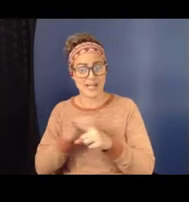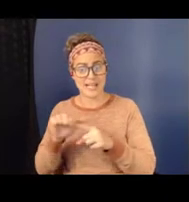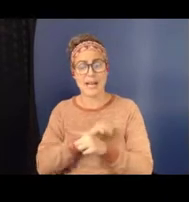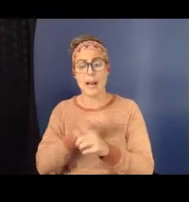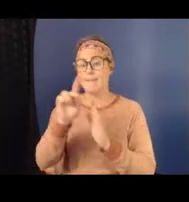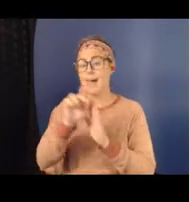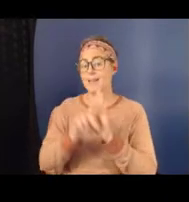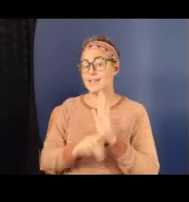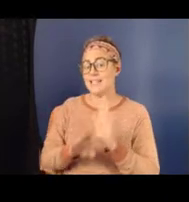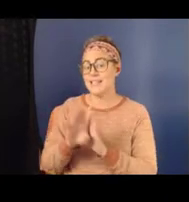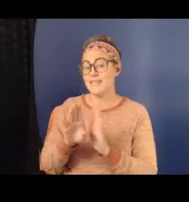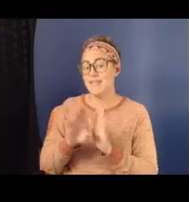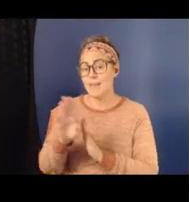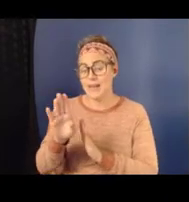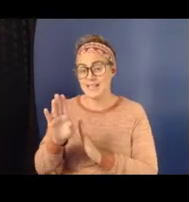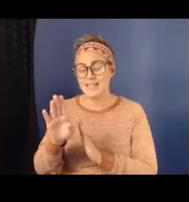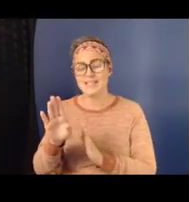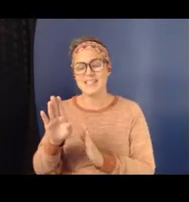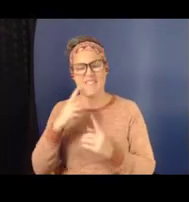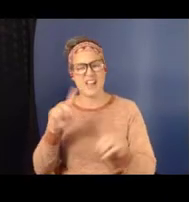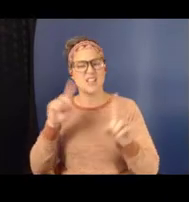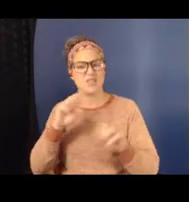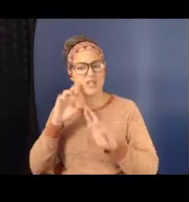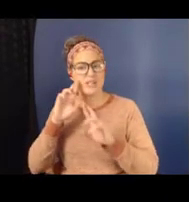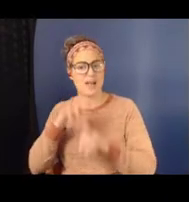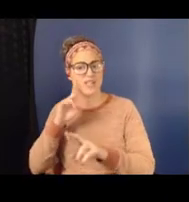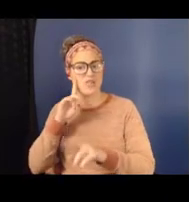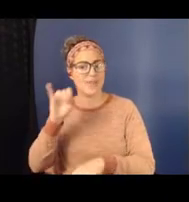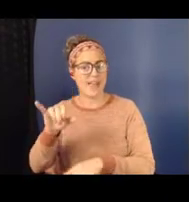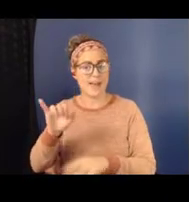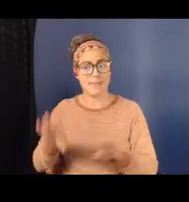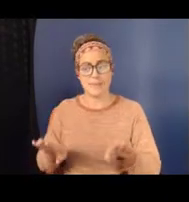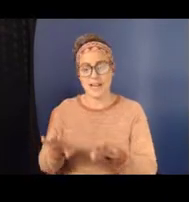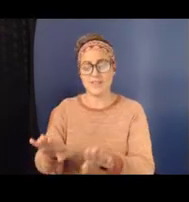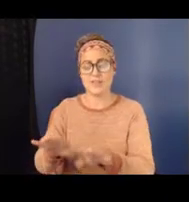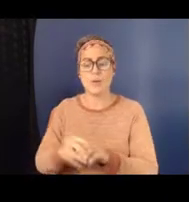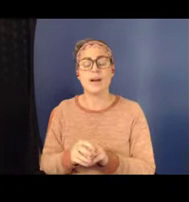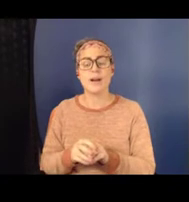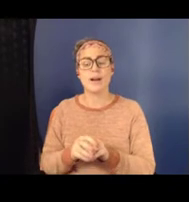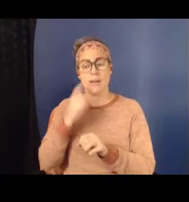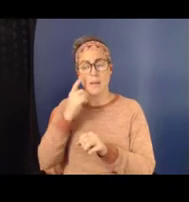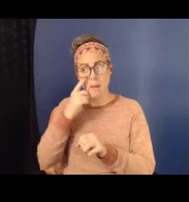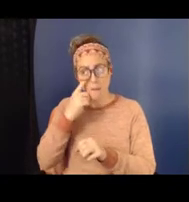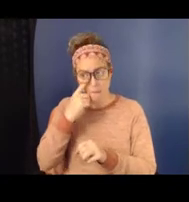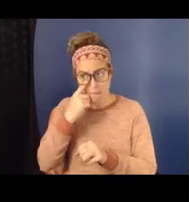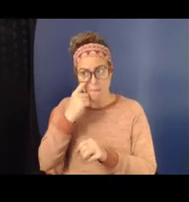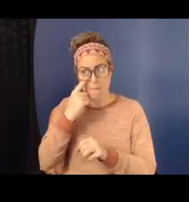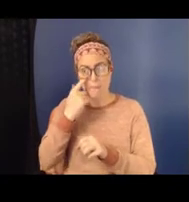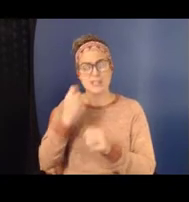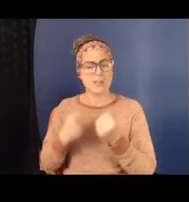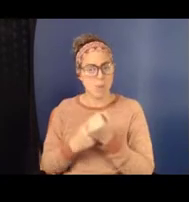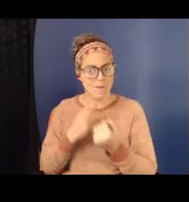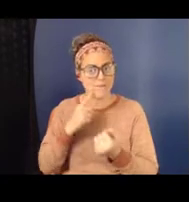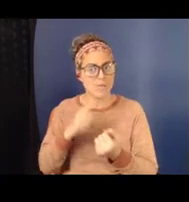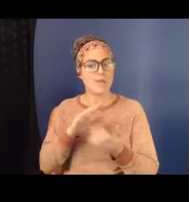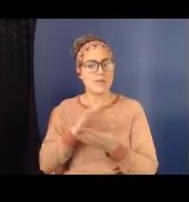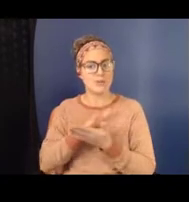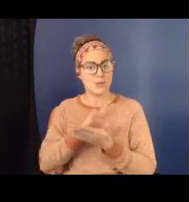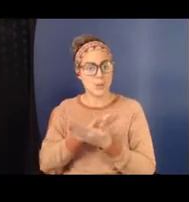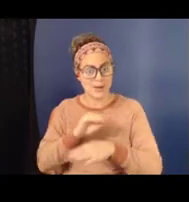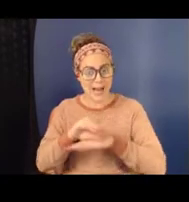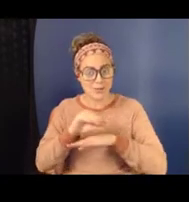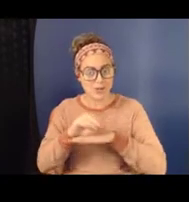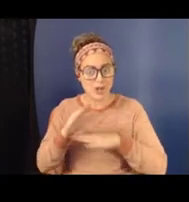responses to the behaviors, parent education, and support services for the school counselors. So, this was, oh, and